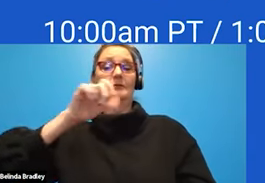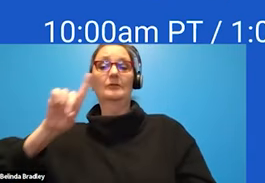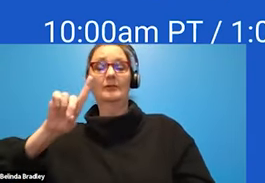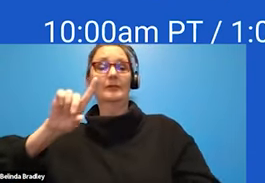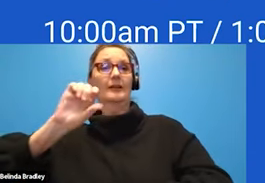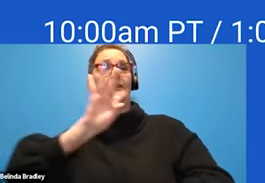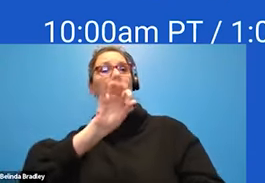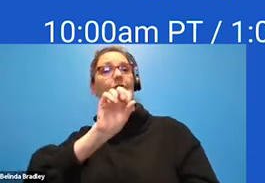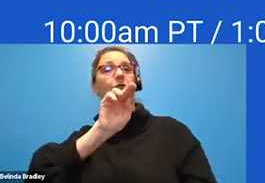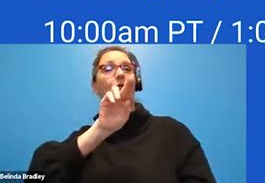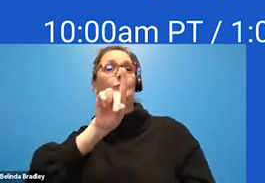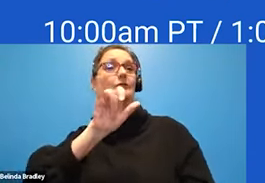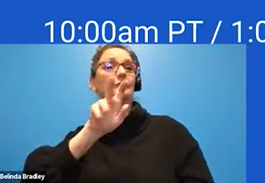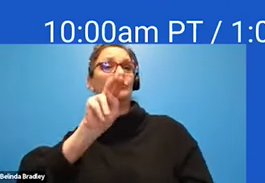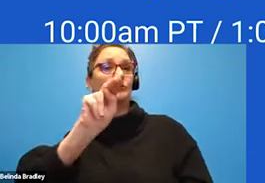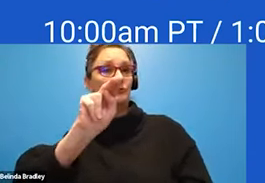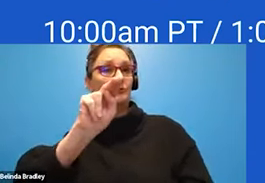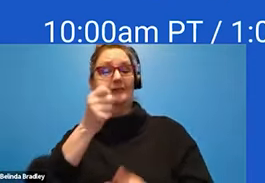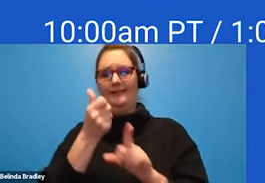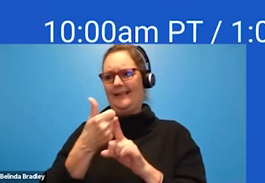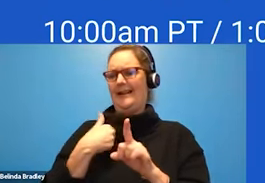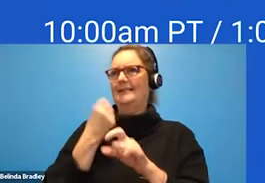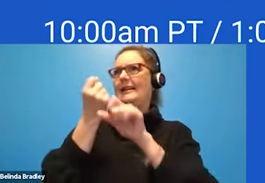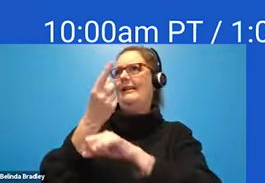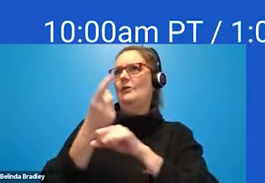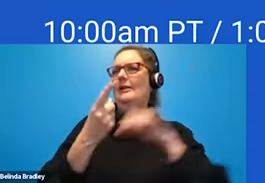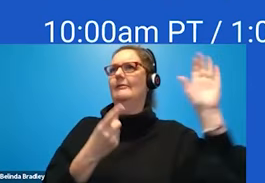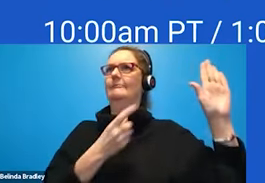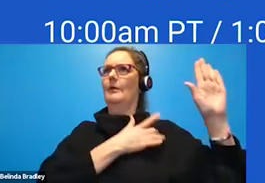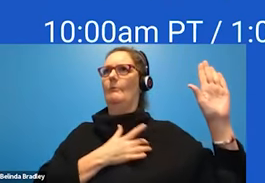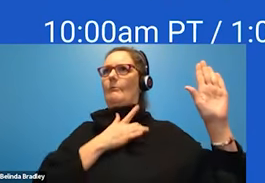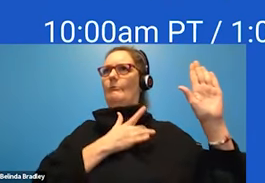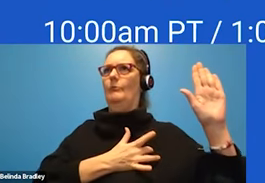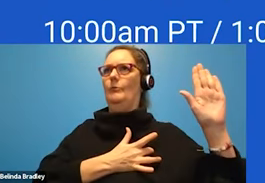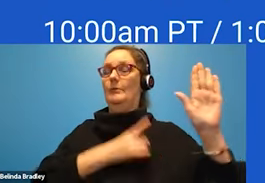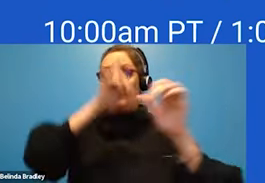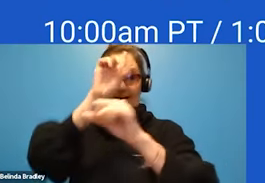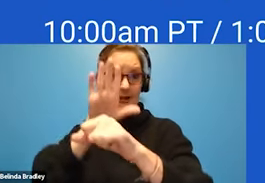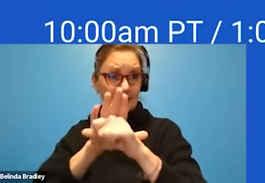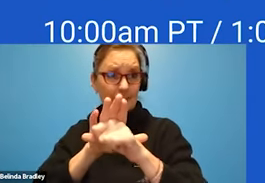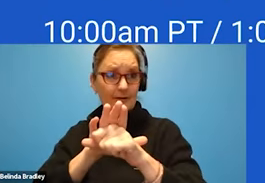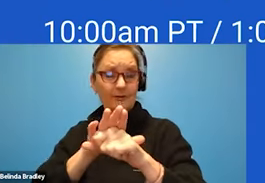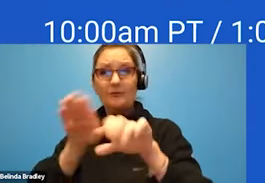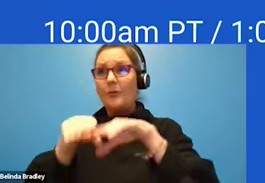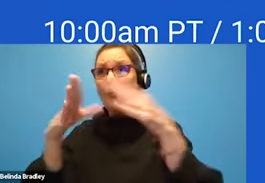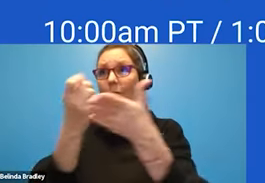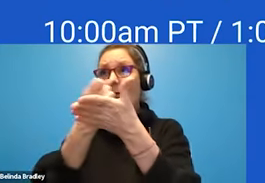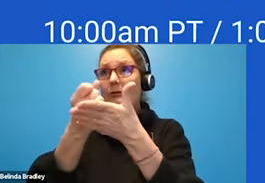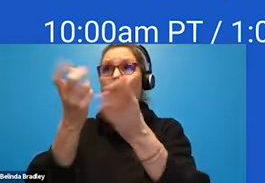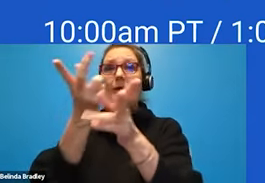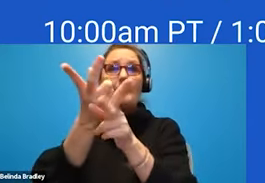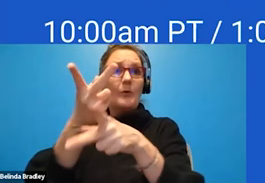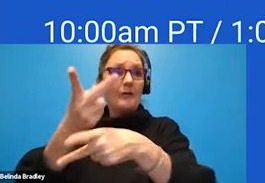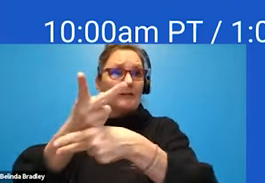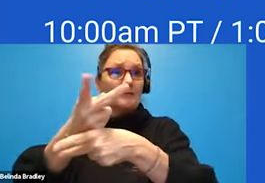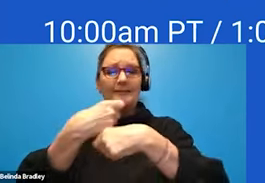which runs a yearly GAD pledge, which is a commitment made by open source projects to make accessibility a